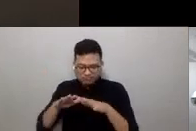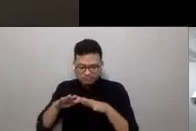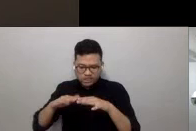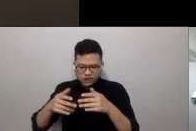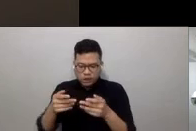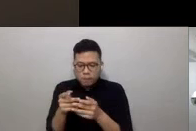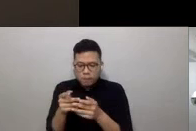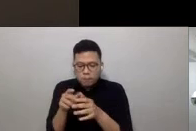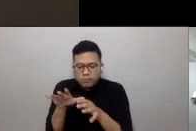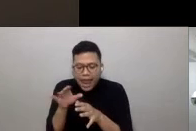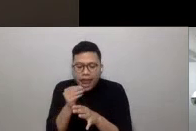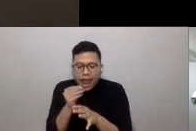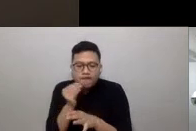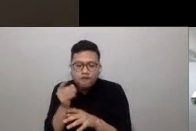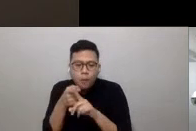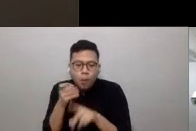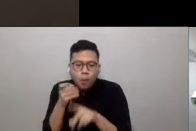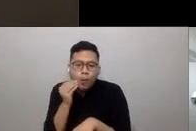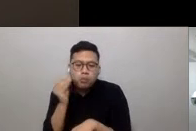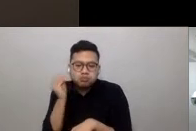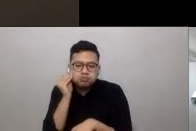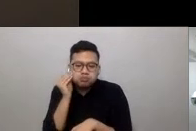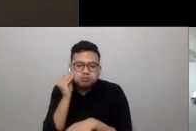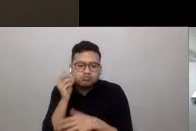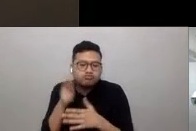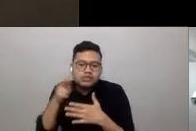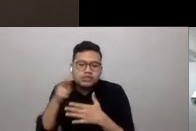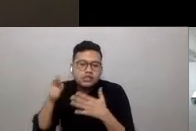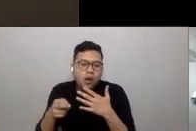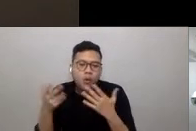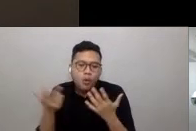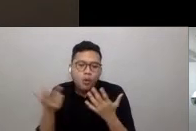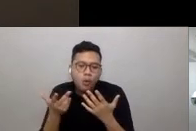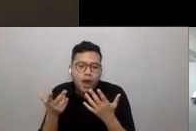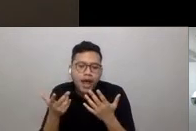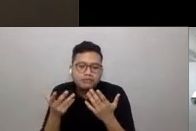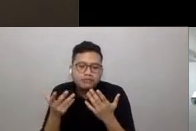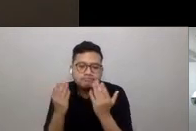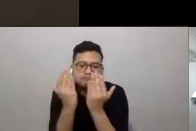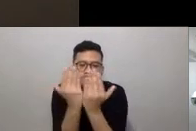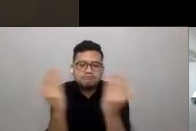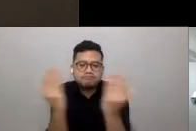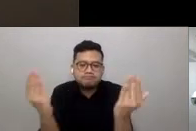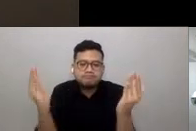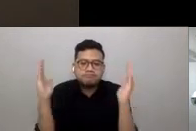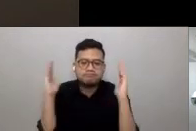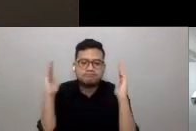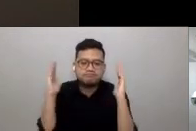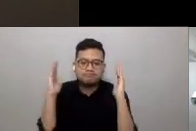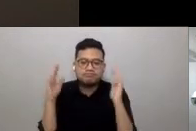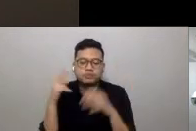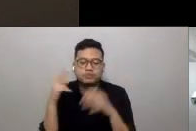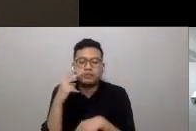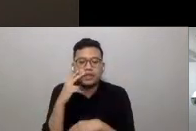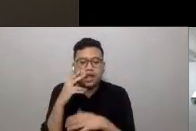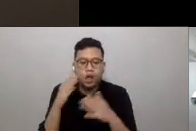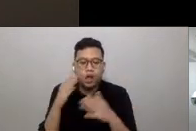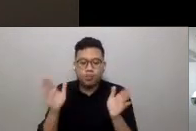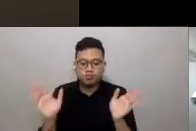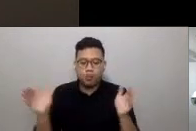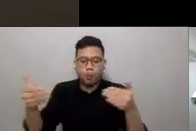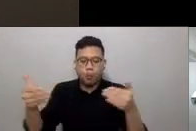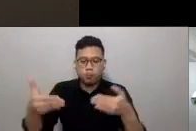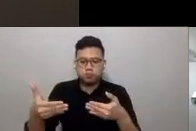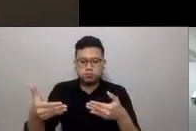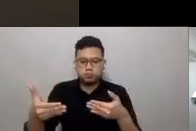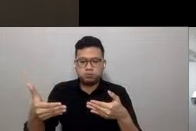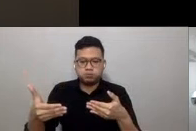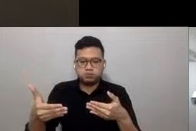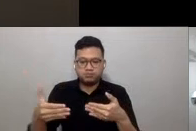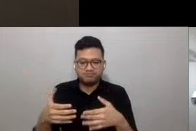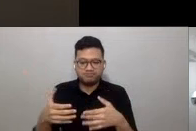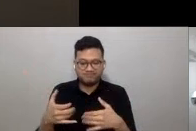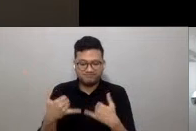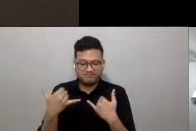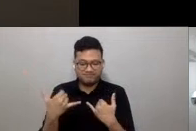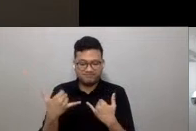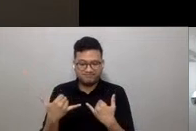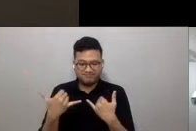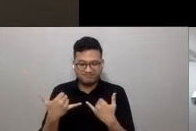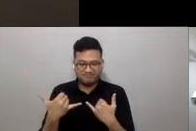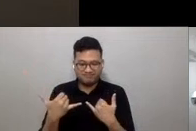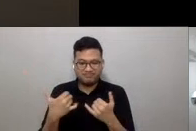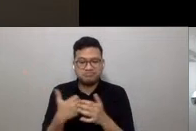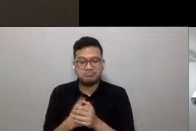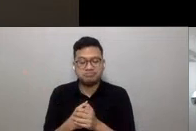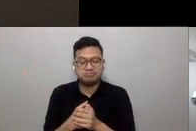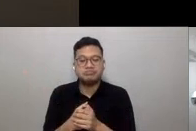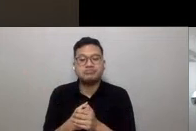homes has thus resulted in many capsule concepts. They seek to address spatial, economic and now viral pressures.